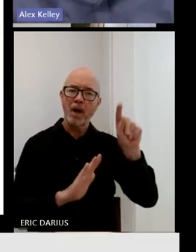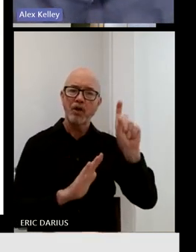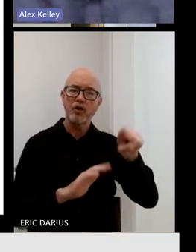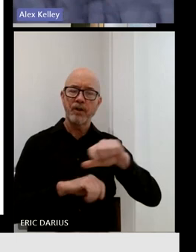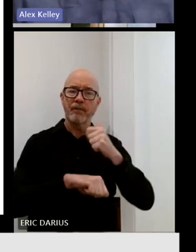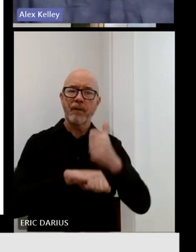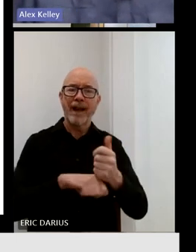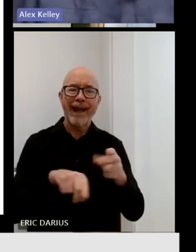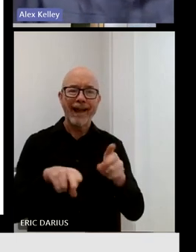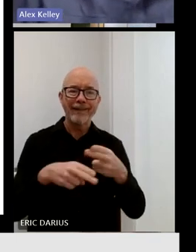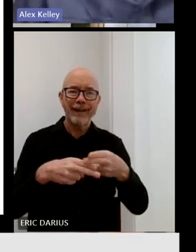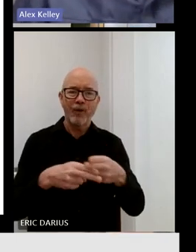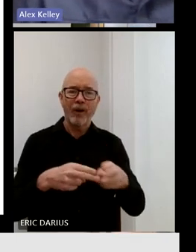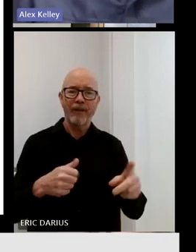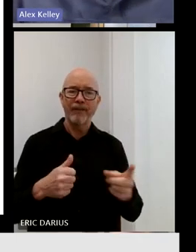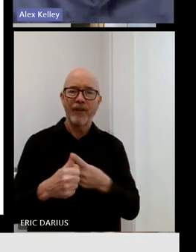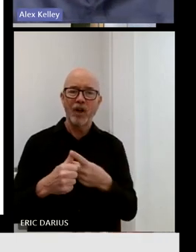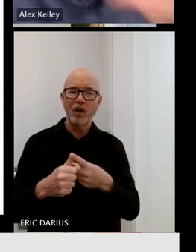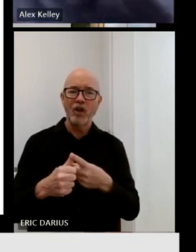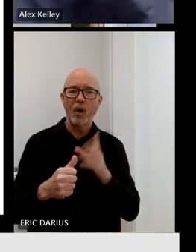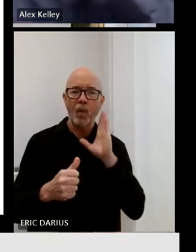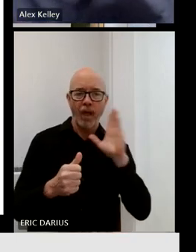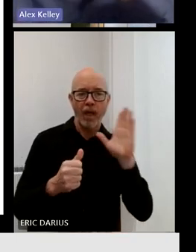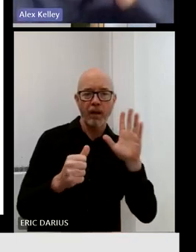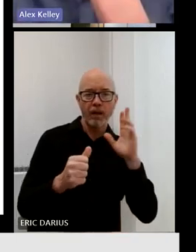first for some reasons that I will get into.